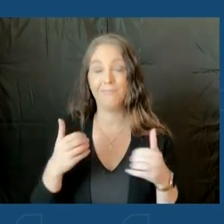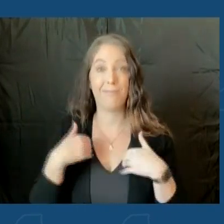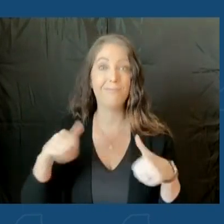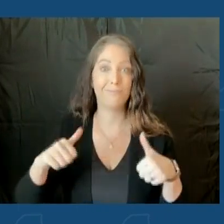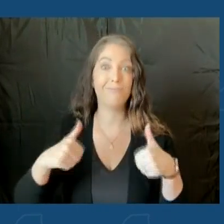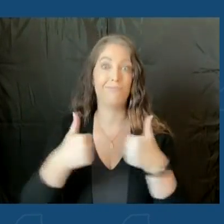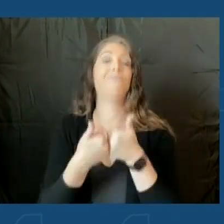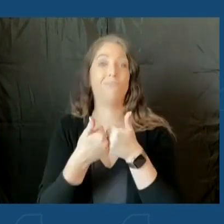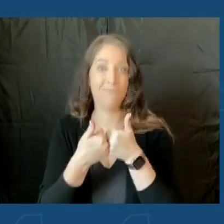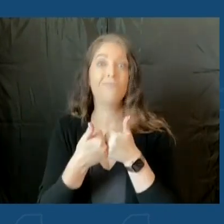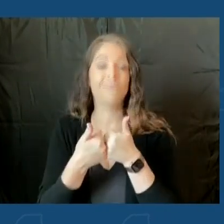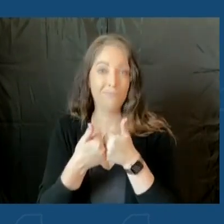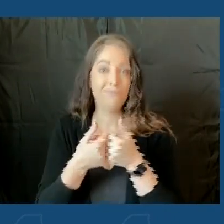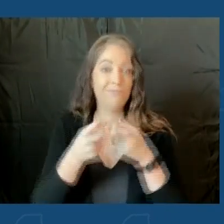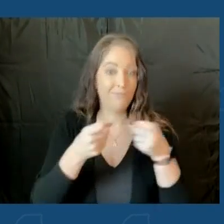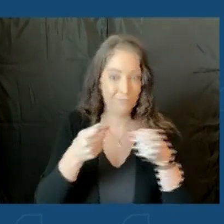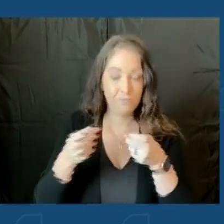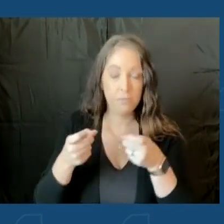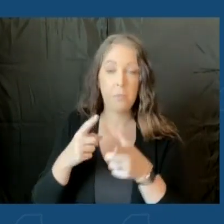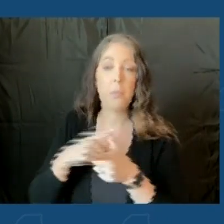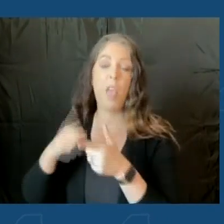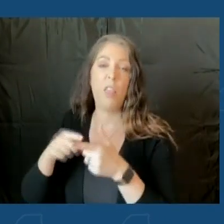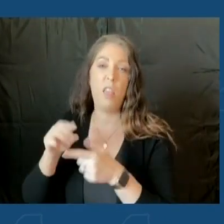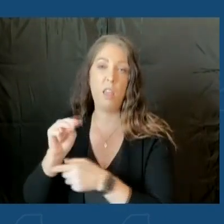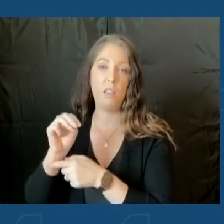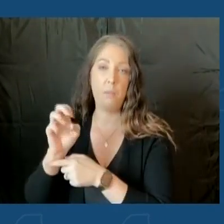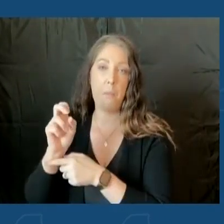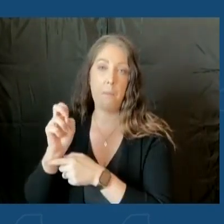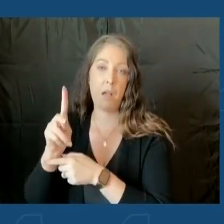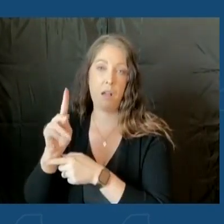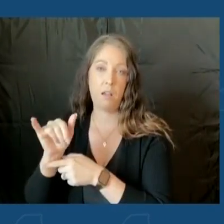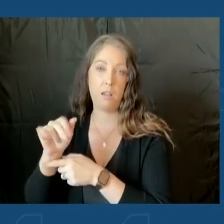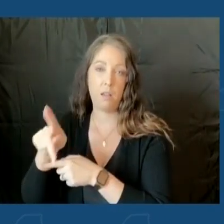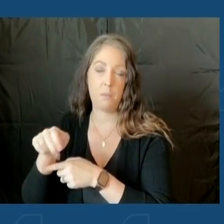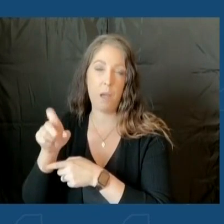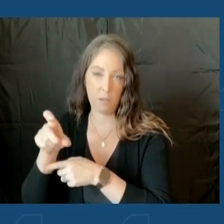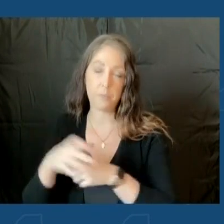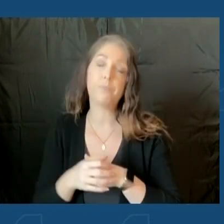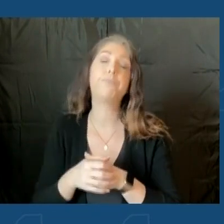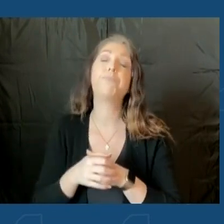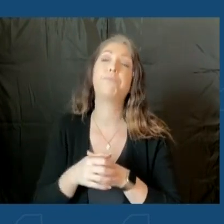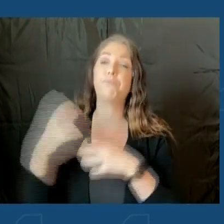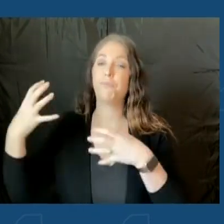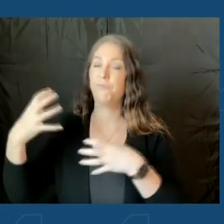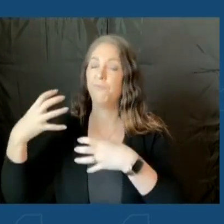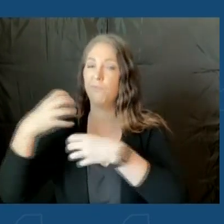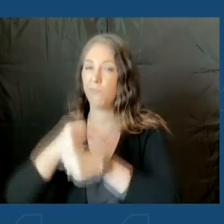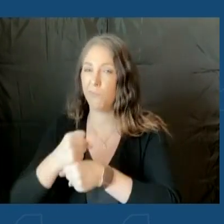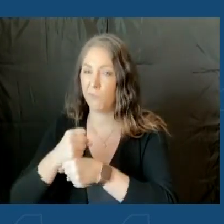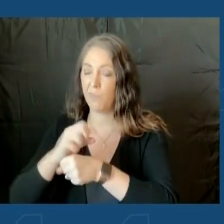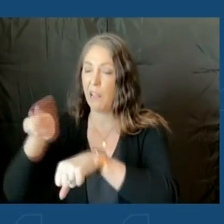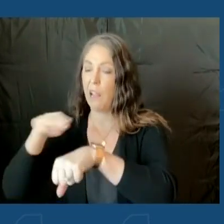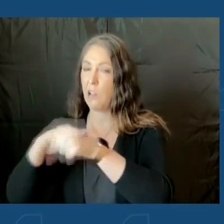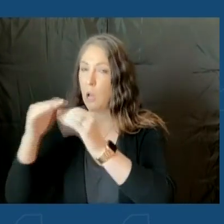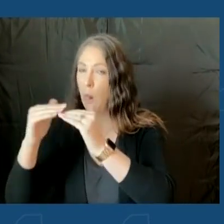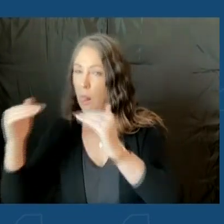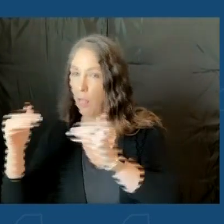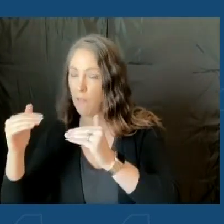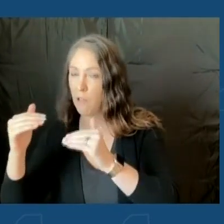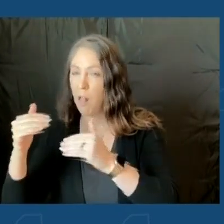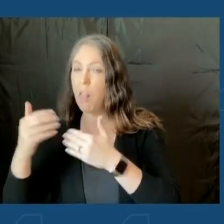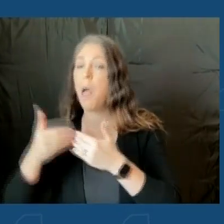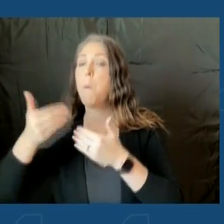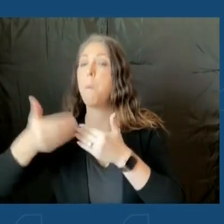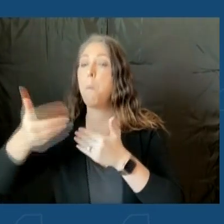all have to manage, and then I will talk about monkeypox, both recaps some of what we're seeing at the national level as well as what we expect in the days and weeks